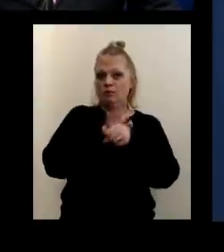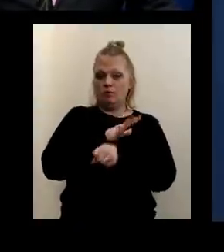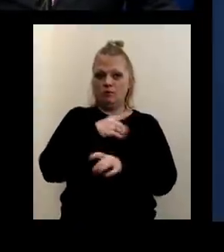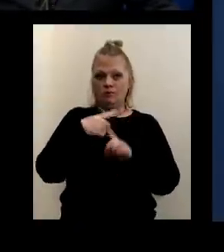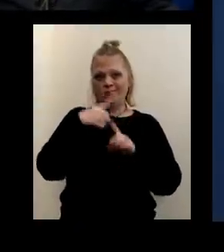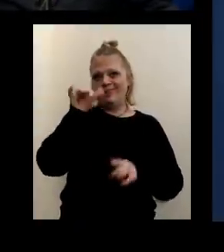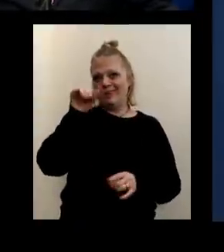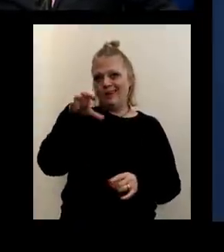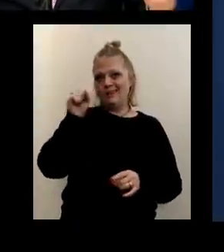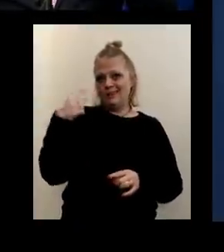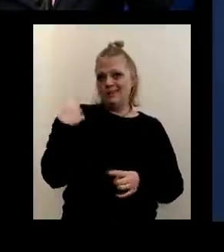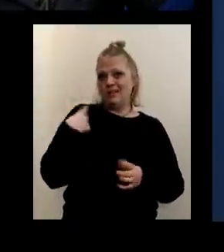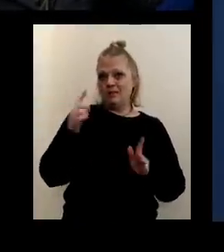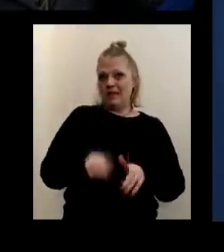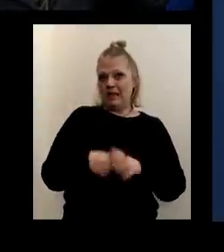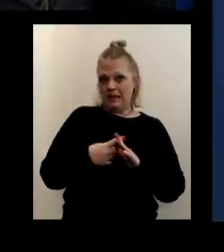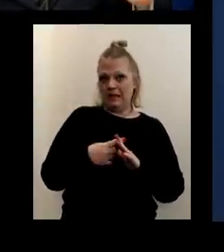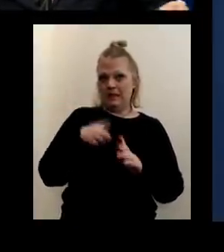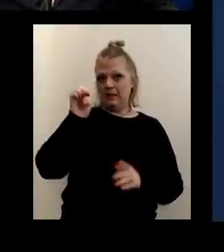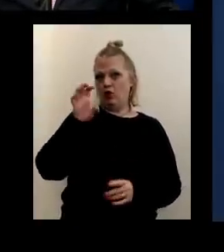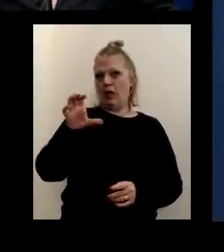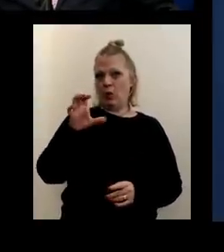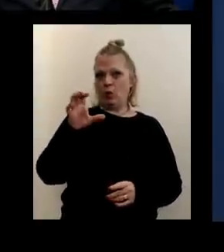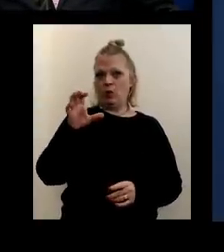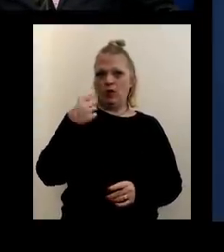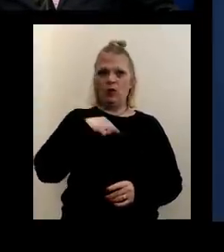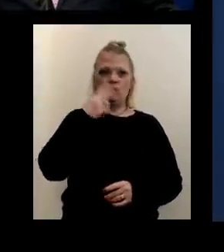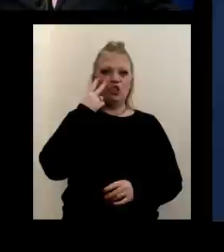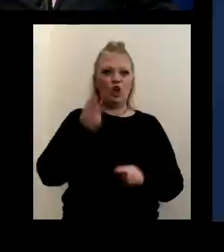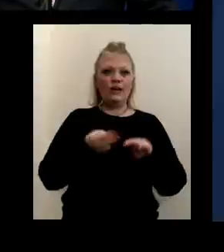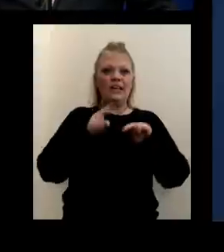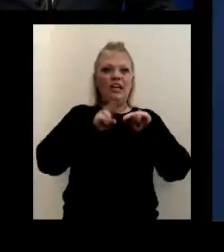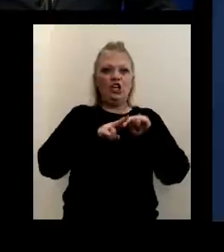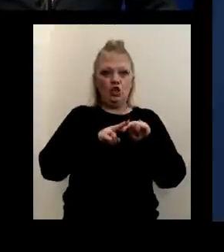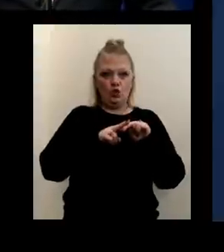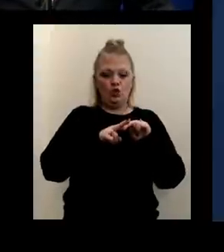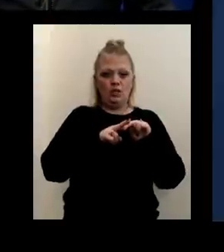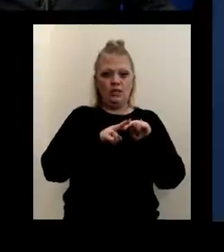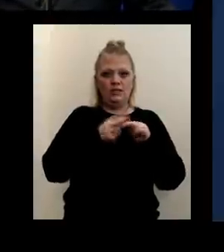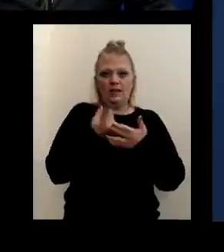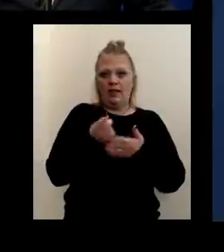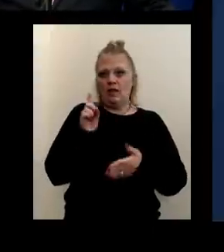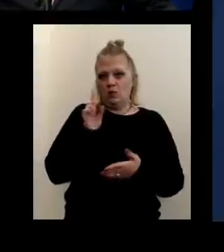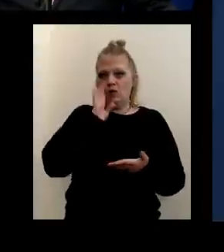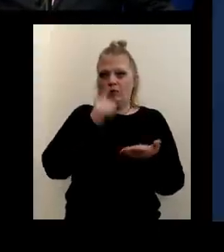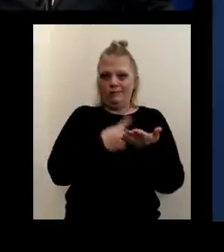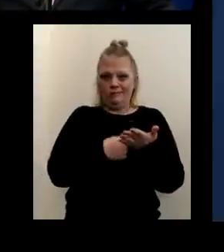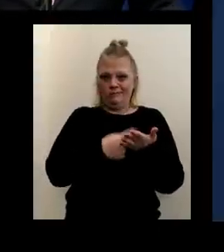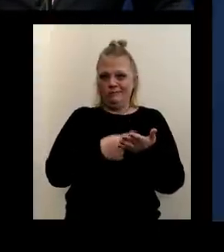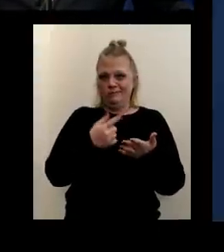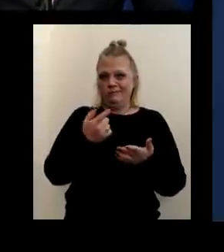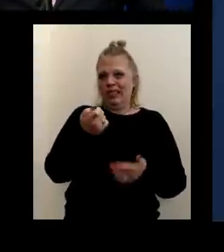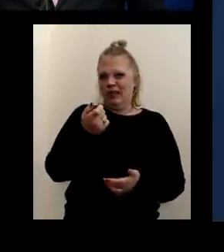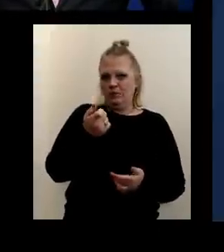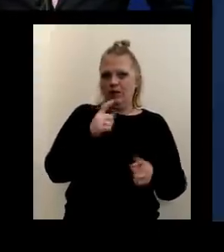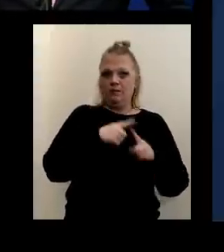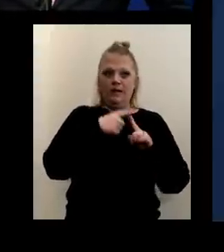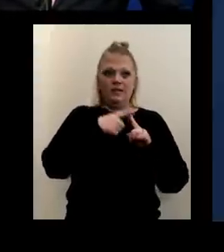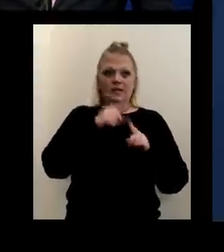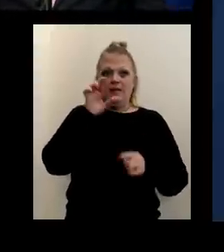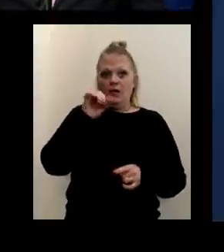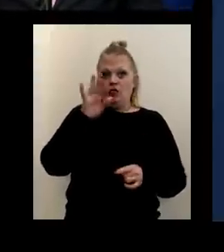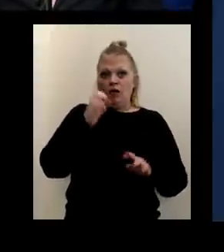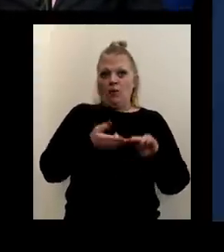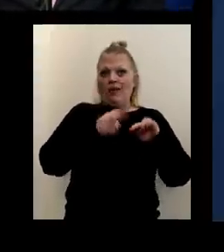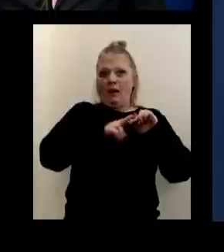the beginning of the pandemic in Erie County. We did see an increase in the cases last week. We'll talk a little bit about that. The positivity rate went